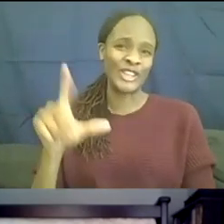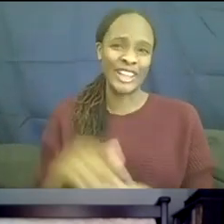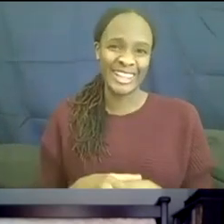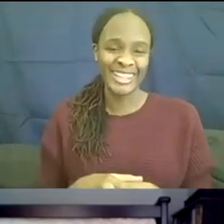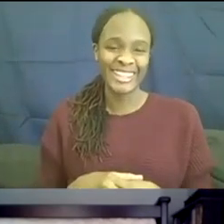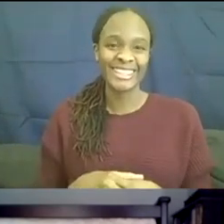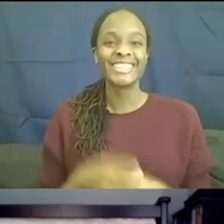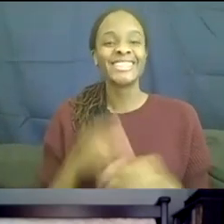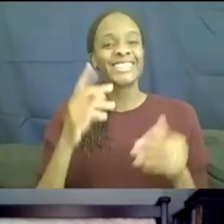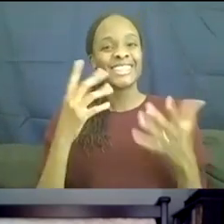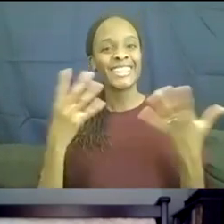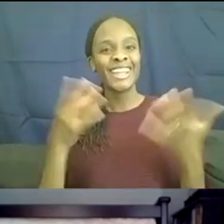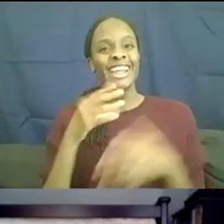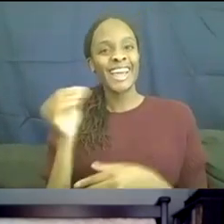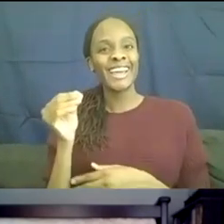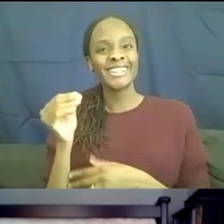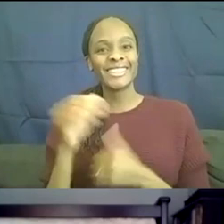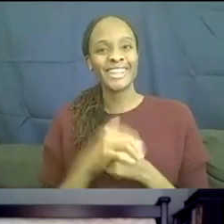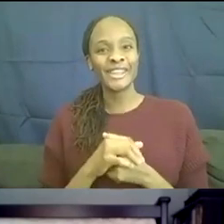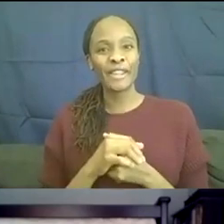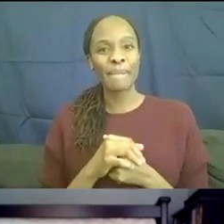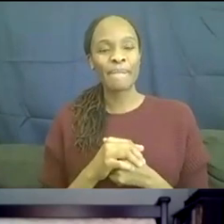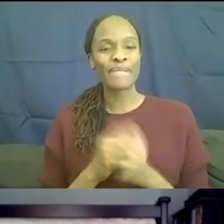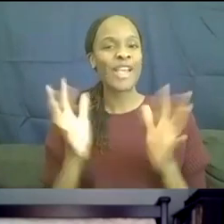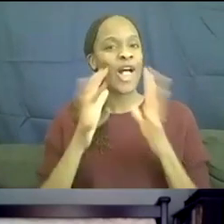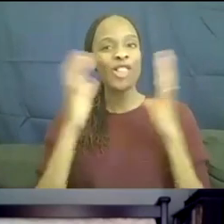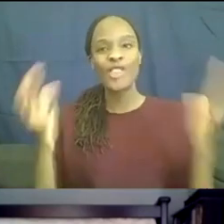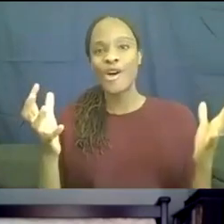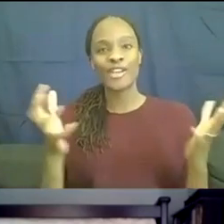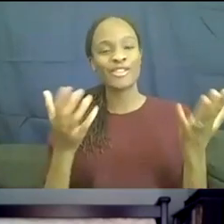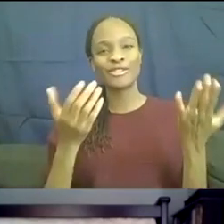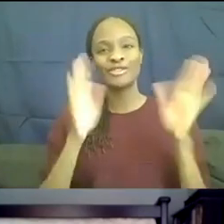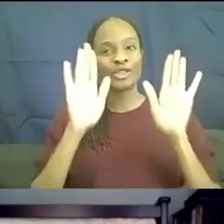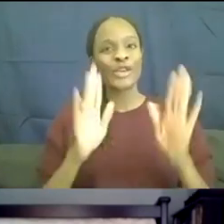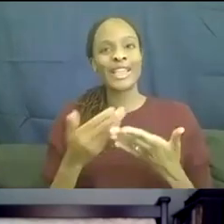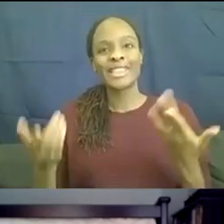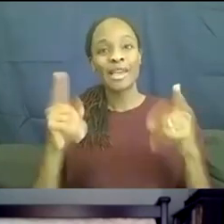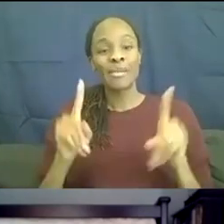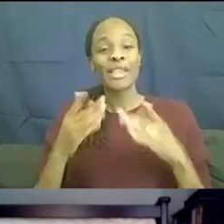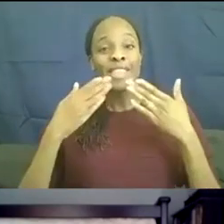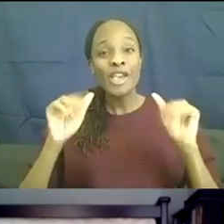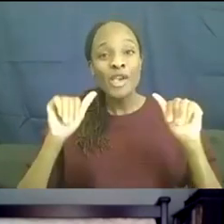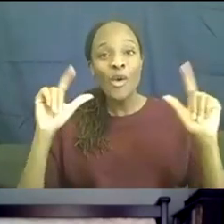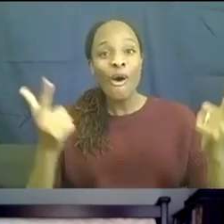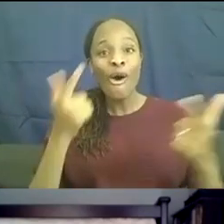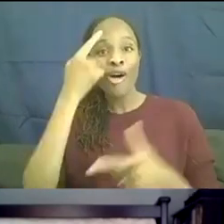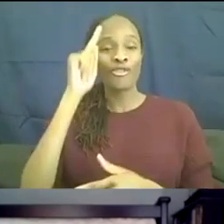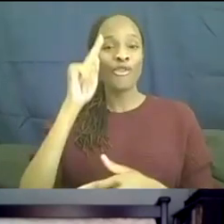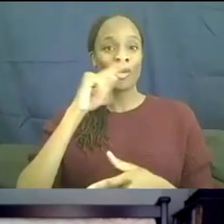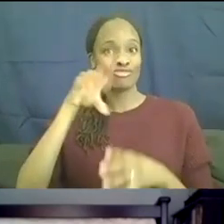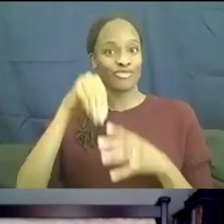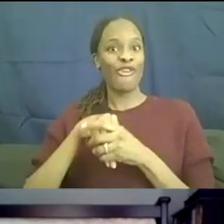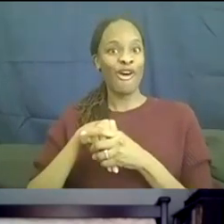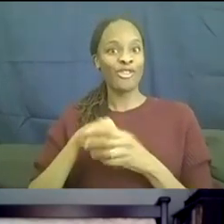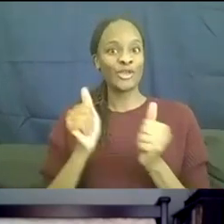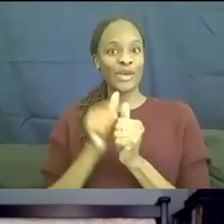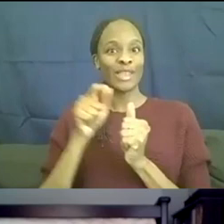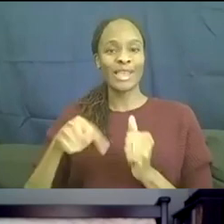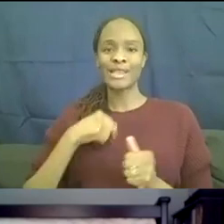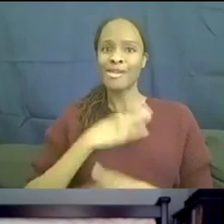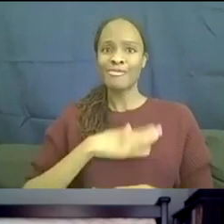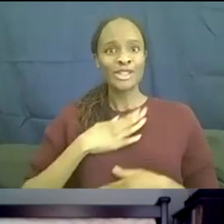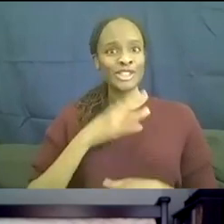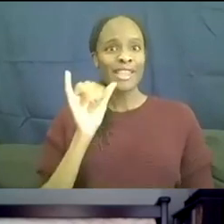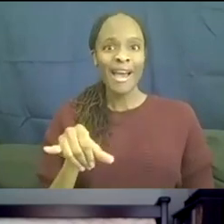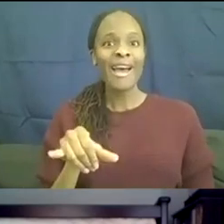And so lots of great stuff out there. Thank you all for participating in this. I really appreciate it.